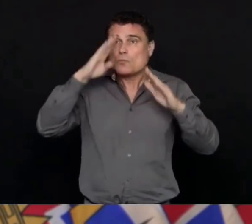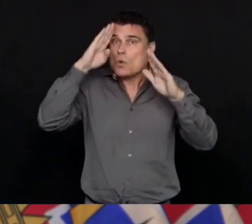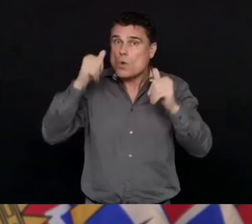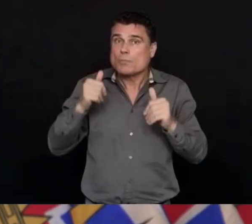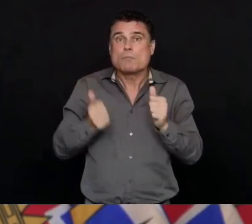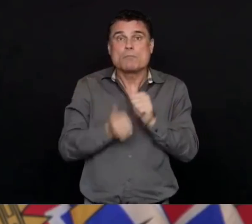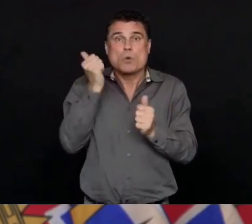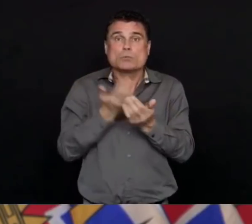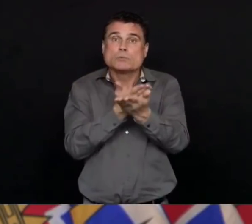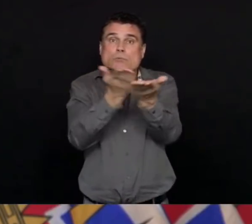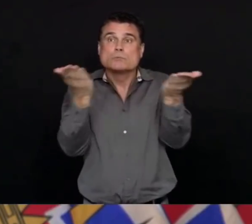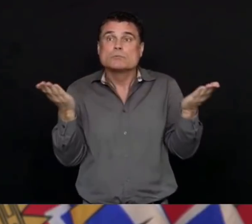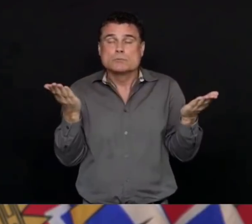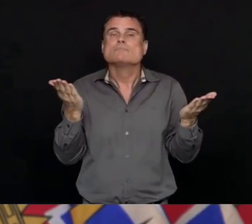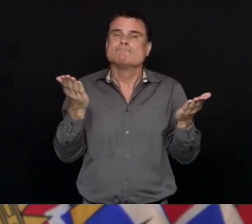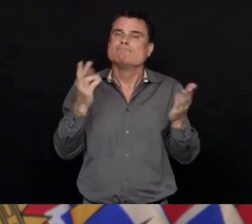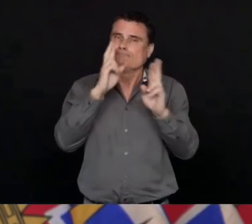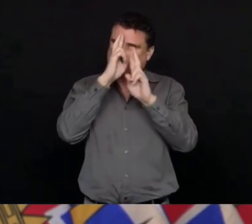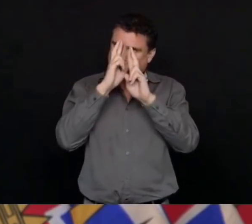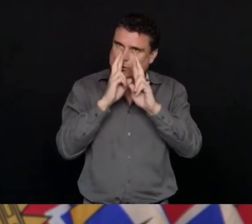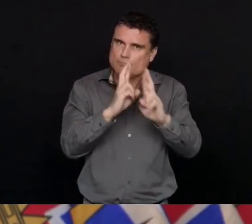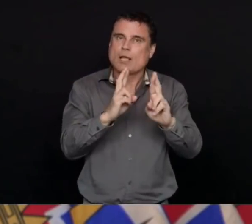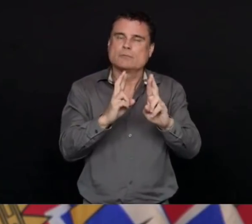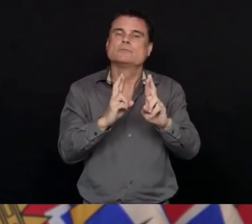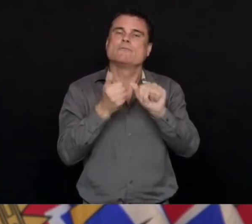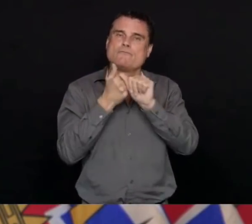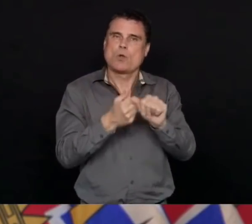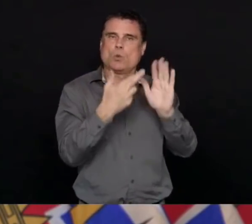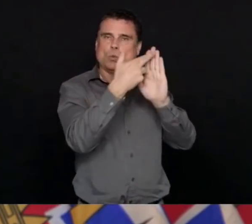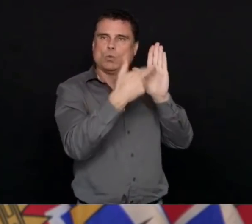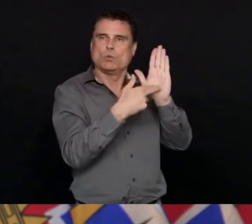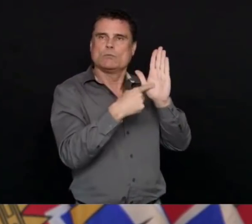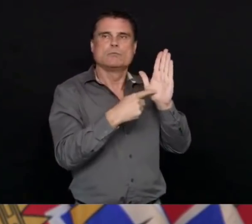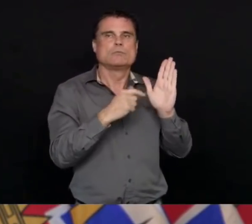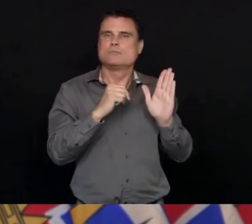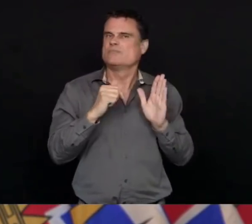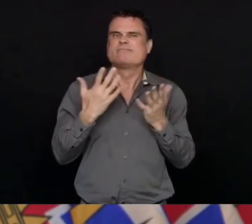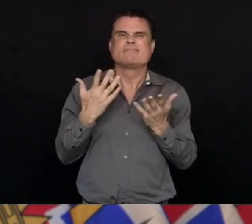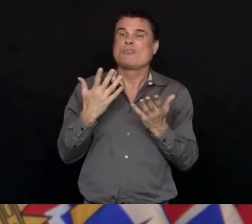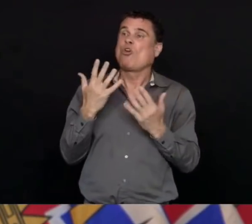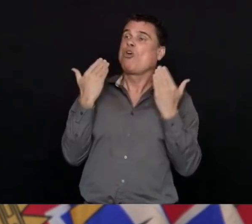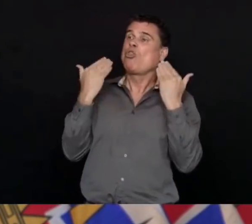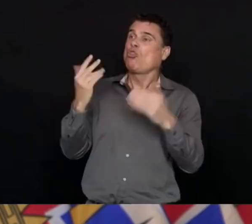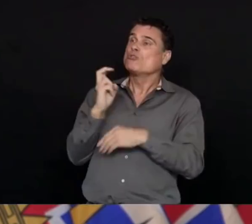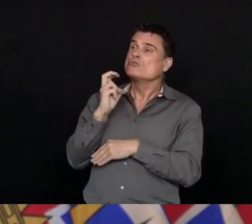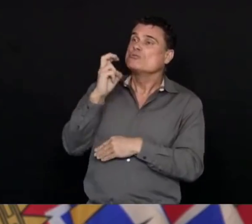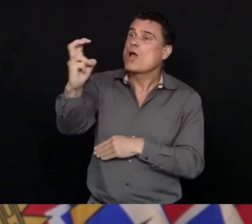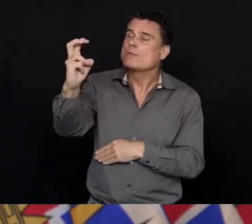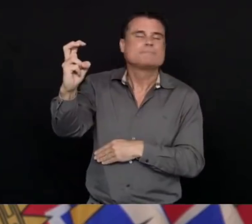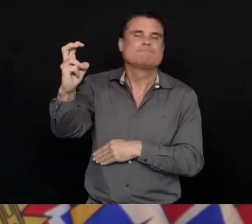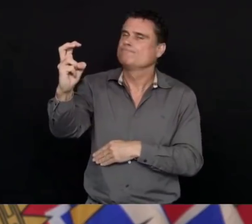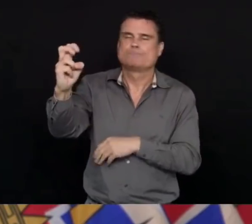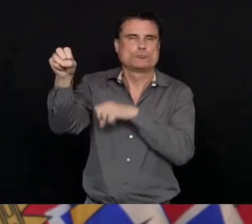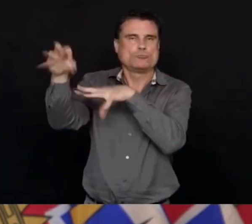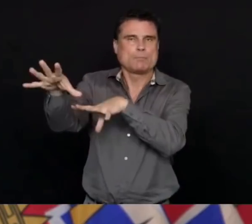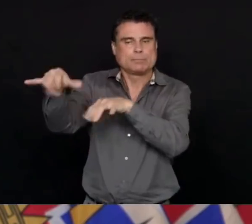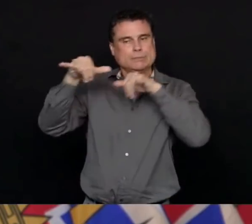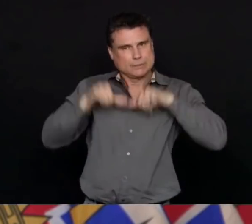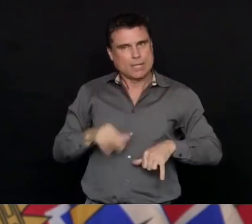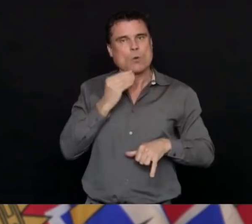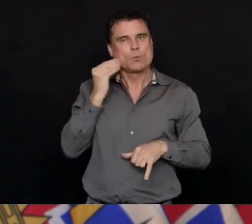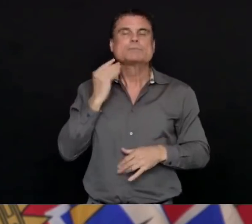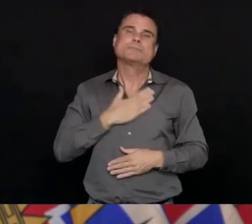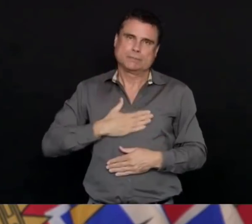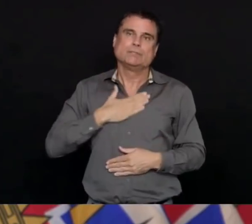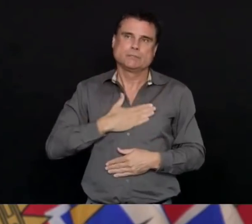travel. All across the province, we know these physical distancing measures are in place, and we know they are so important